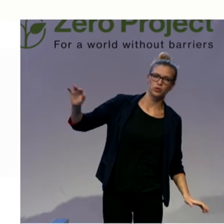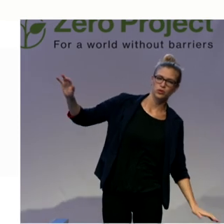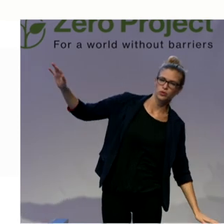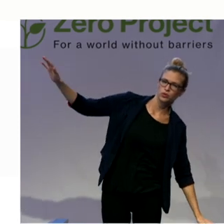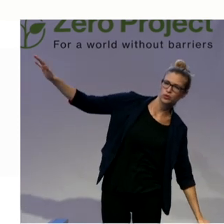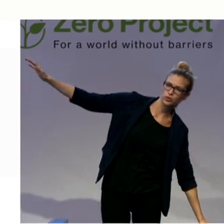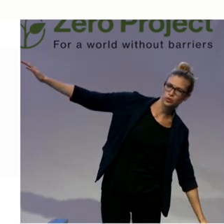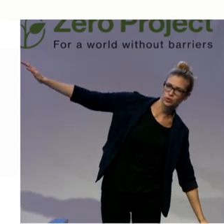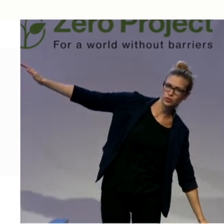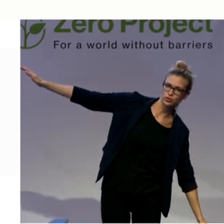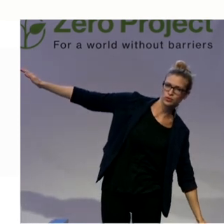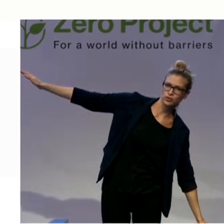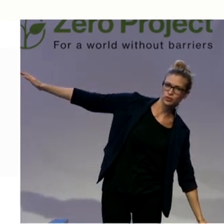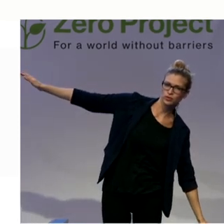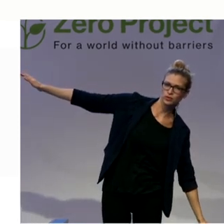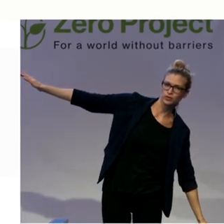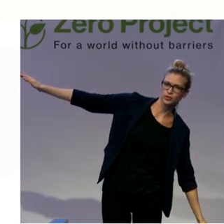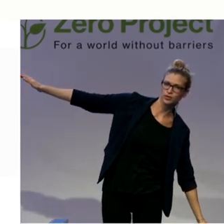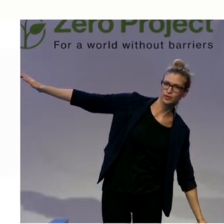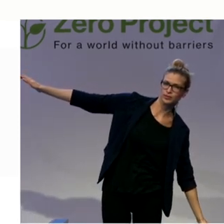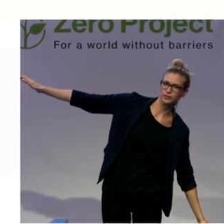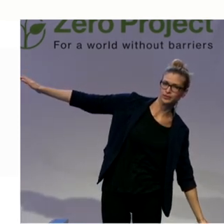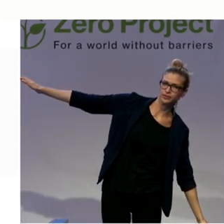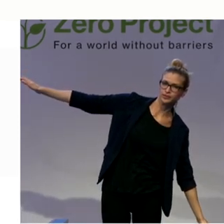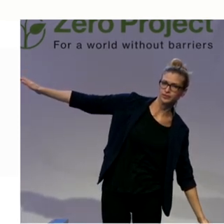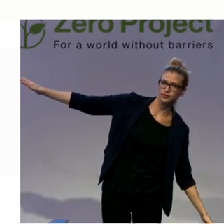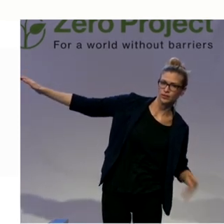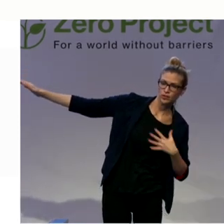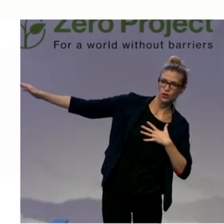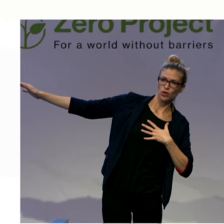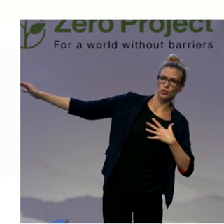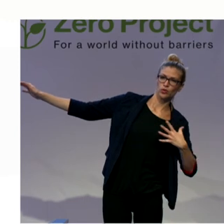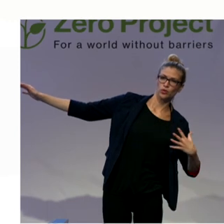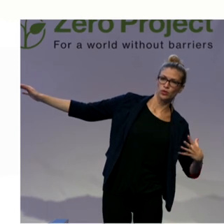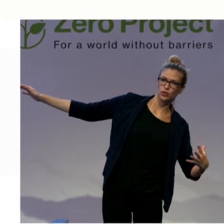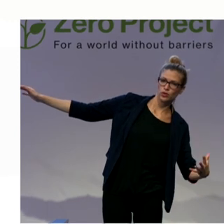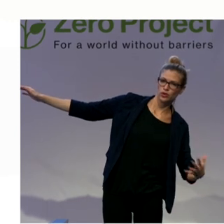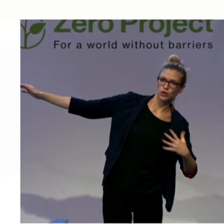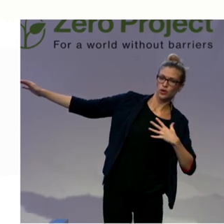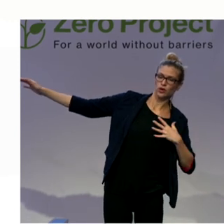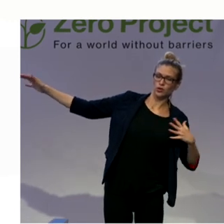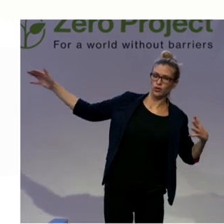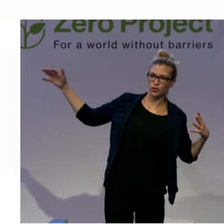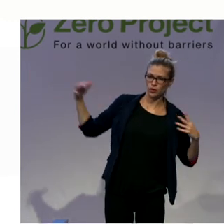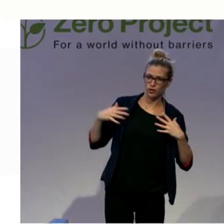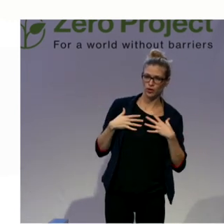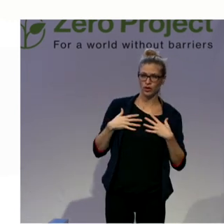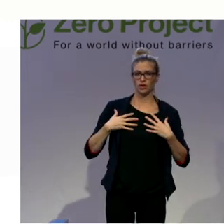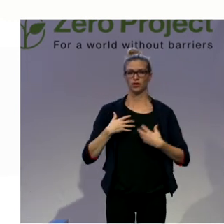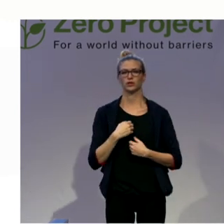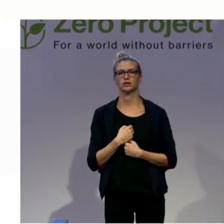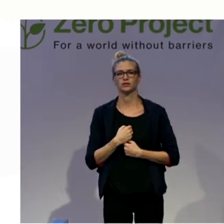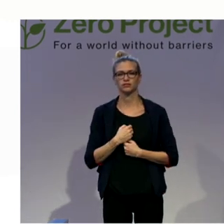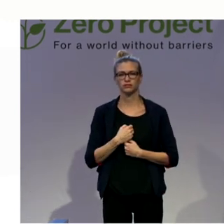to do just extra thing to open your right ribs, for example, and come back. One